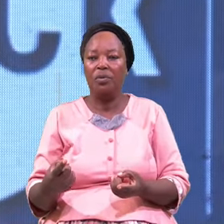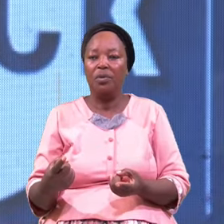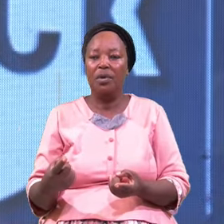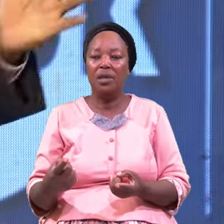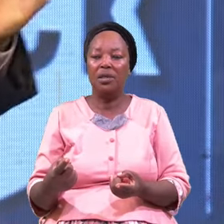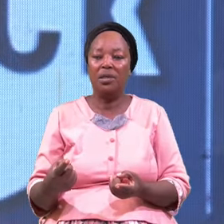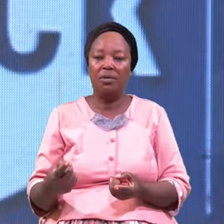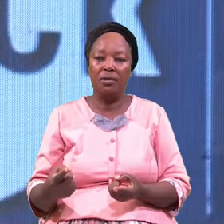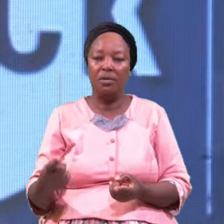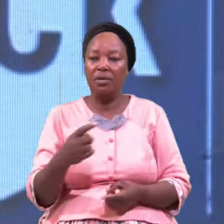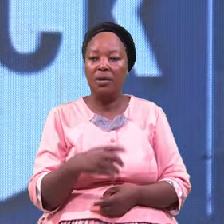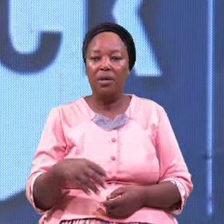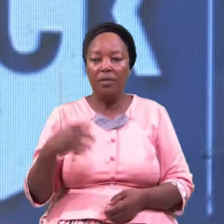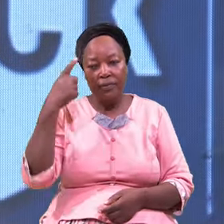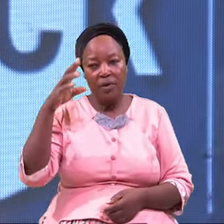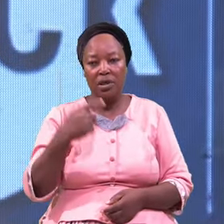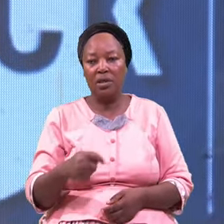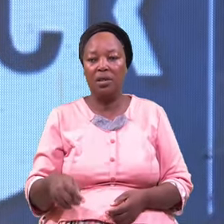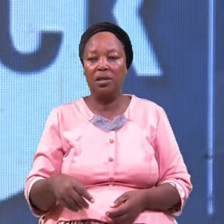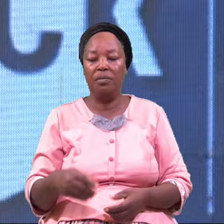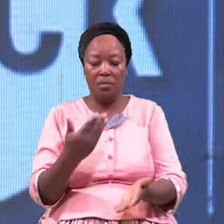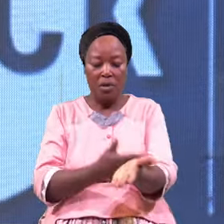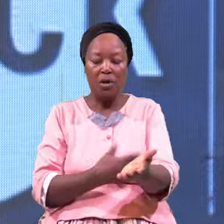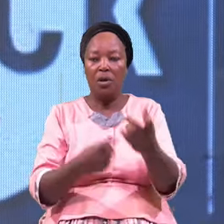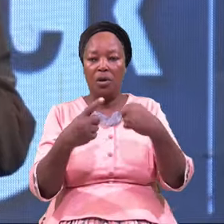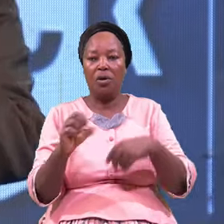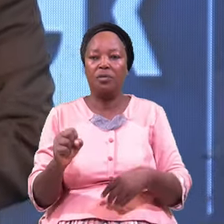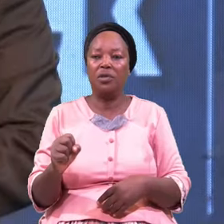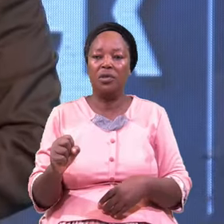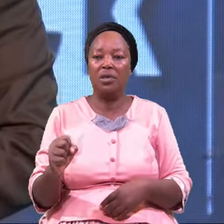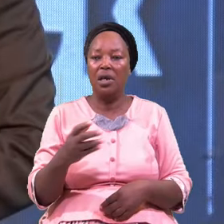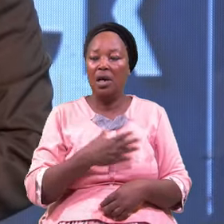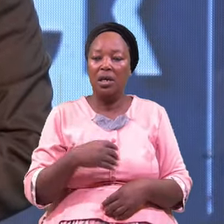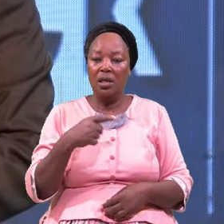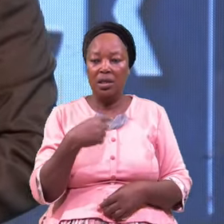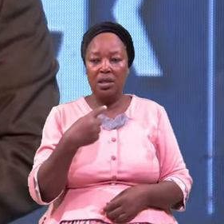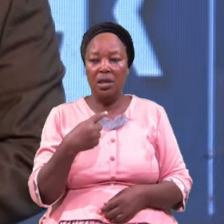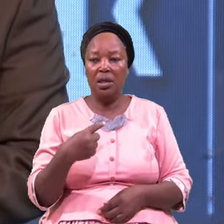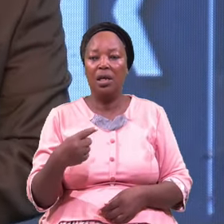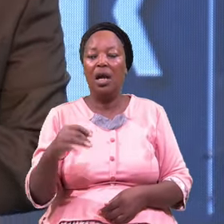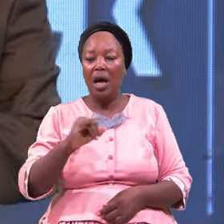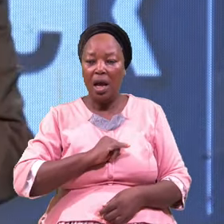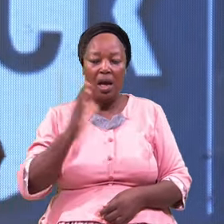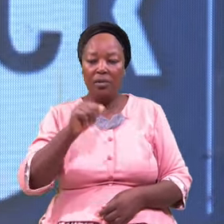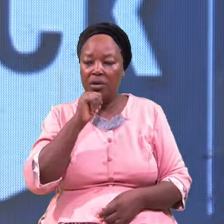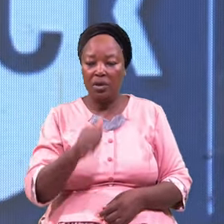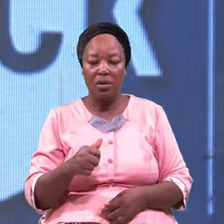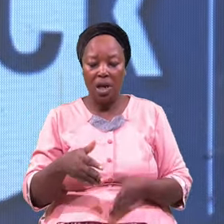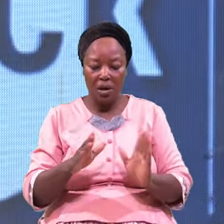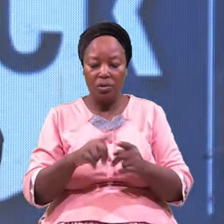For the daybreakers And he said I will not let thee go